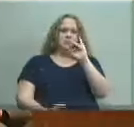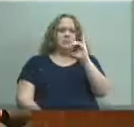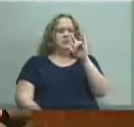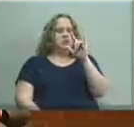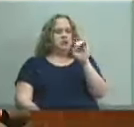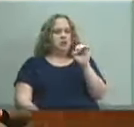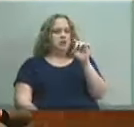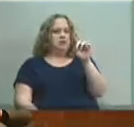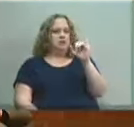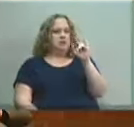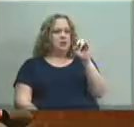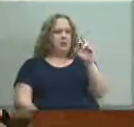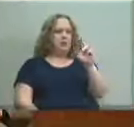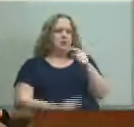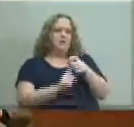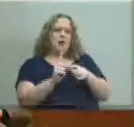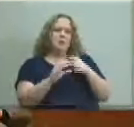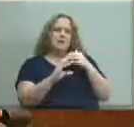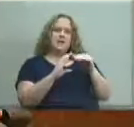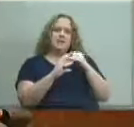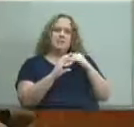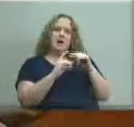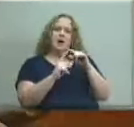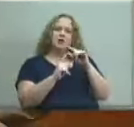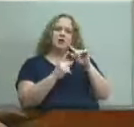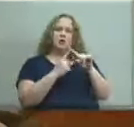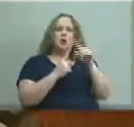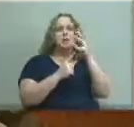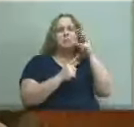from an email to a parent that she had never met